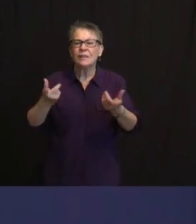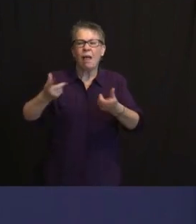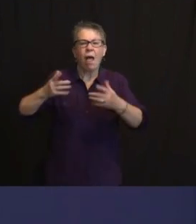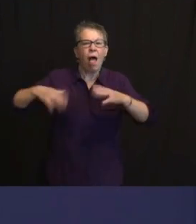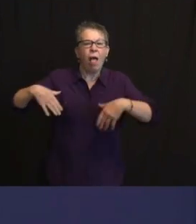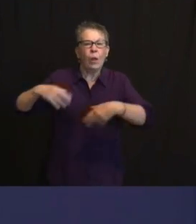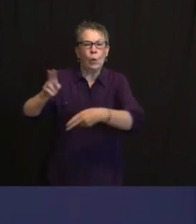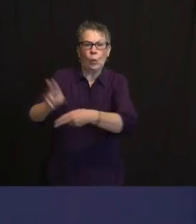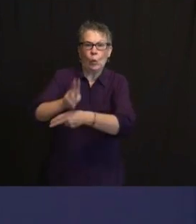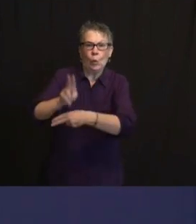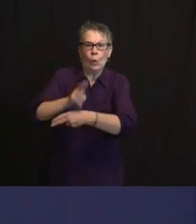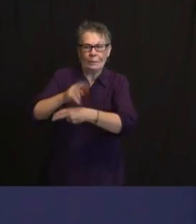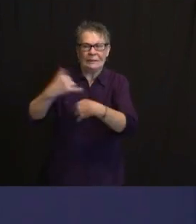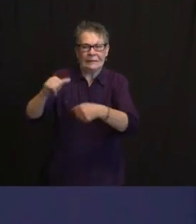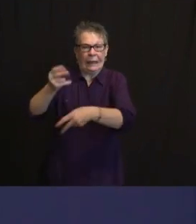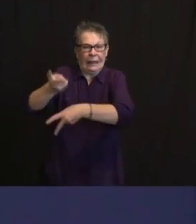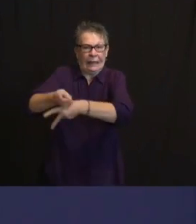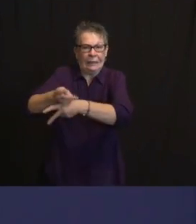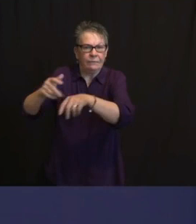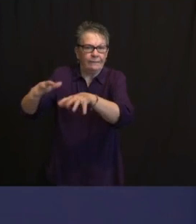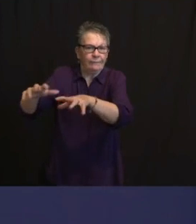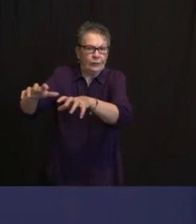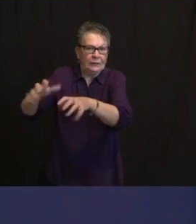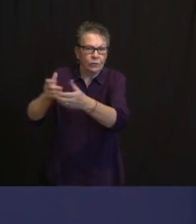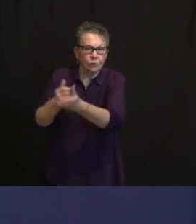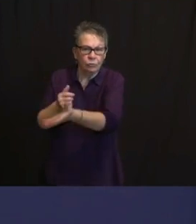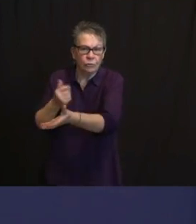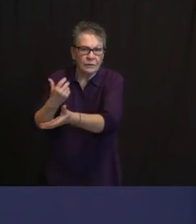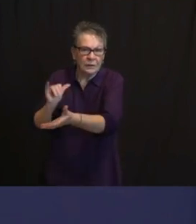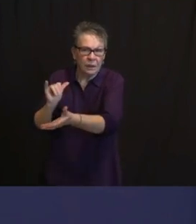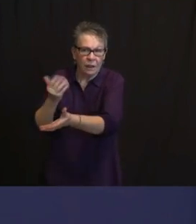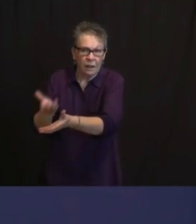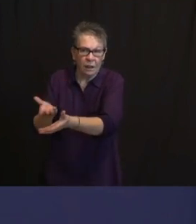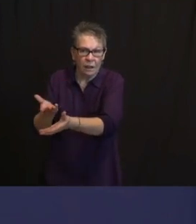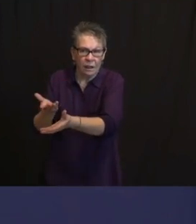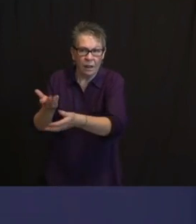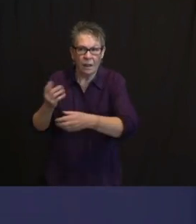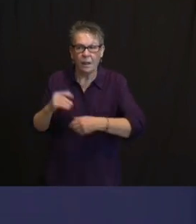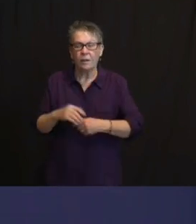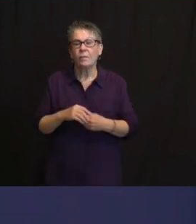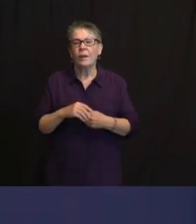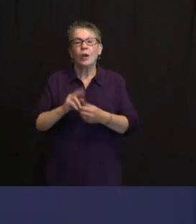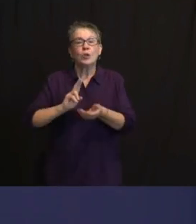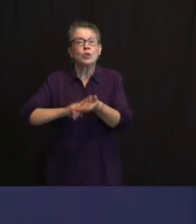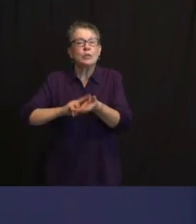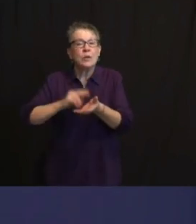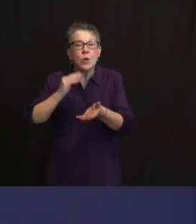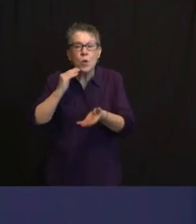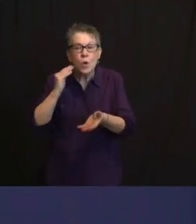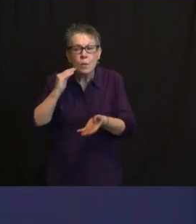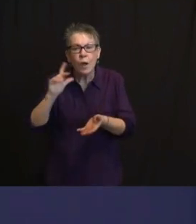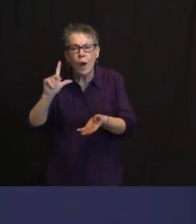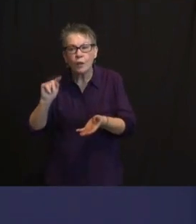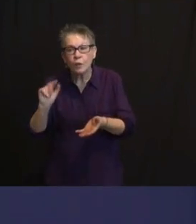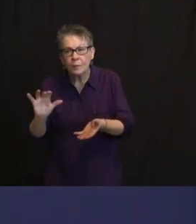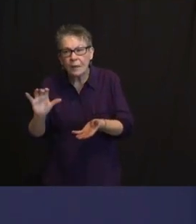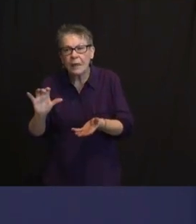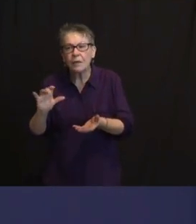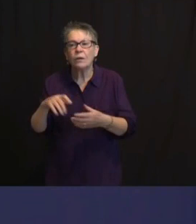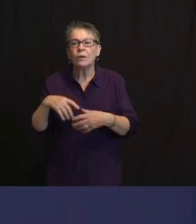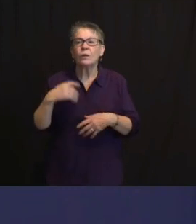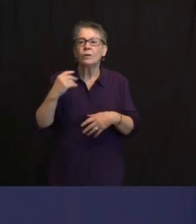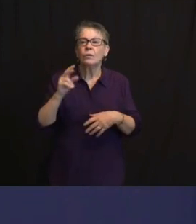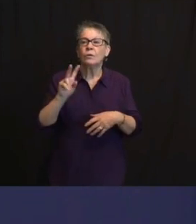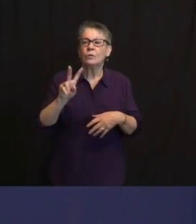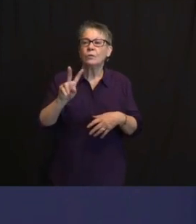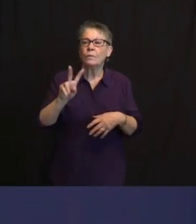81%. AND IN LONG-TERM CARE, 220,000, ALMOST 221,000 DOSES HAVE BEEN DELIVERED, AND